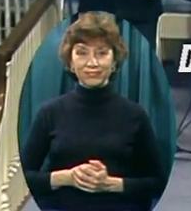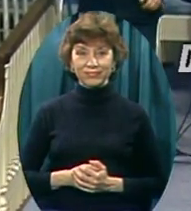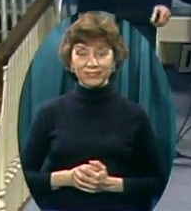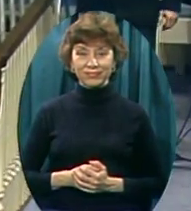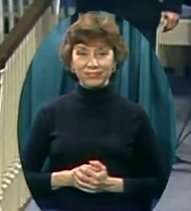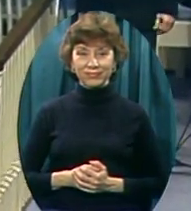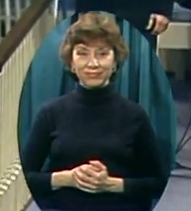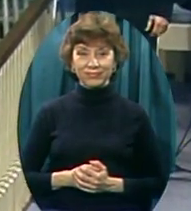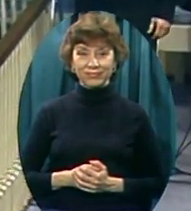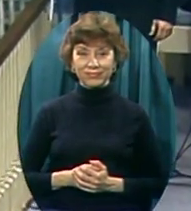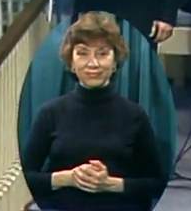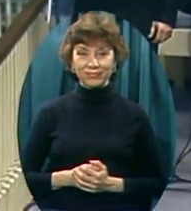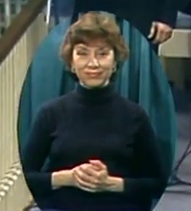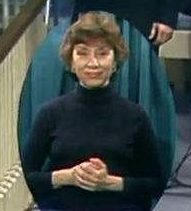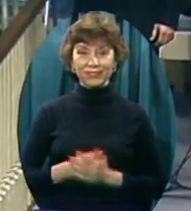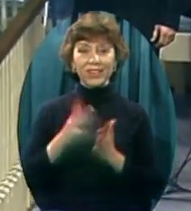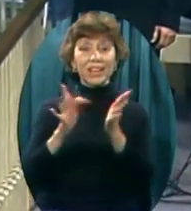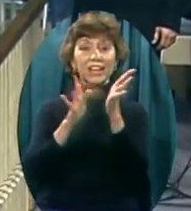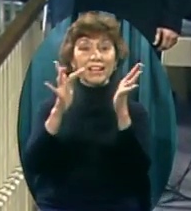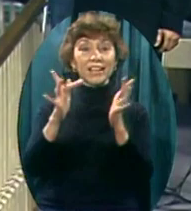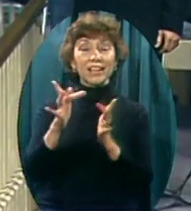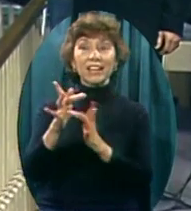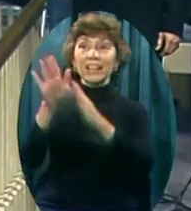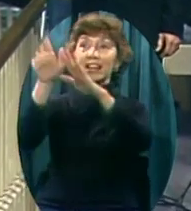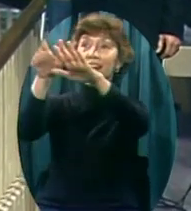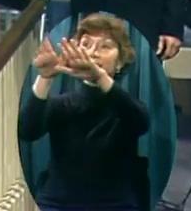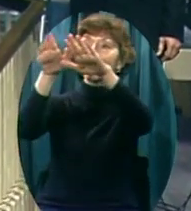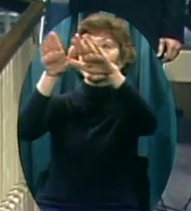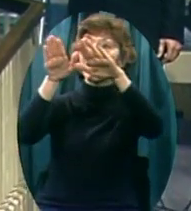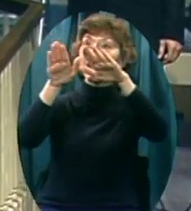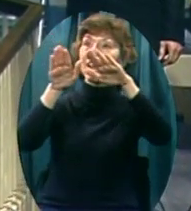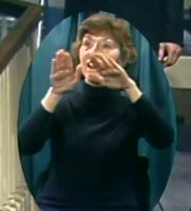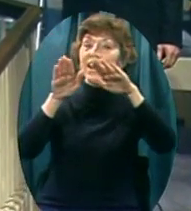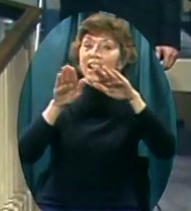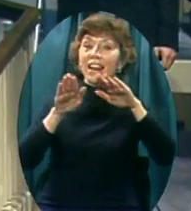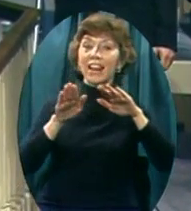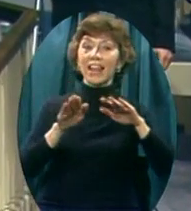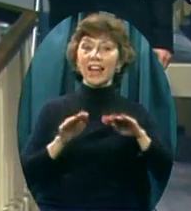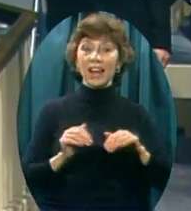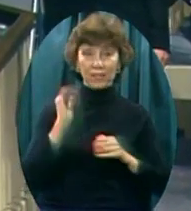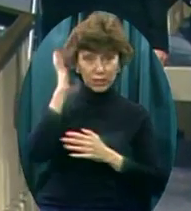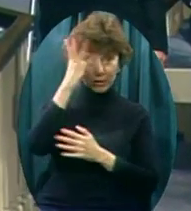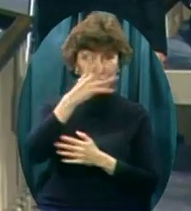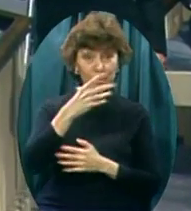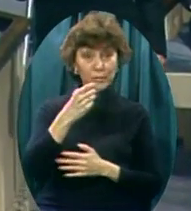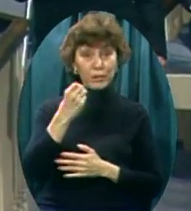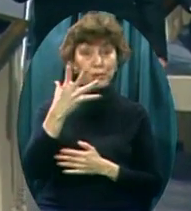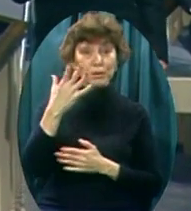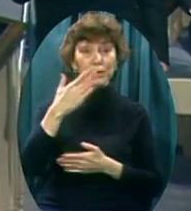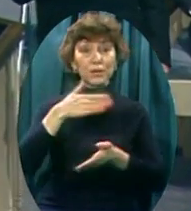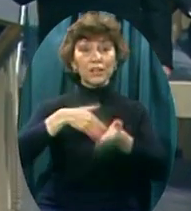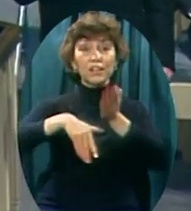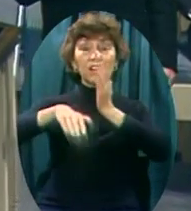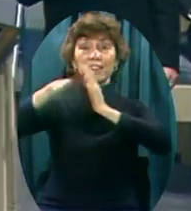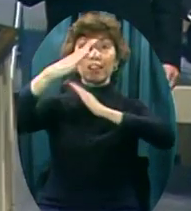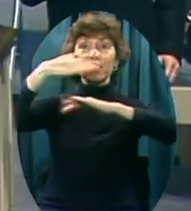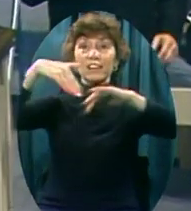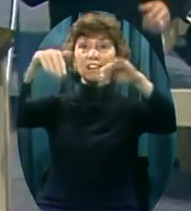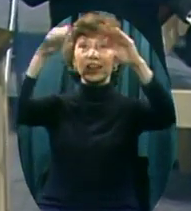He left the splendor of heaven